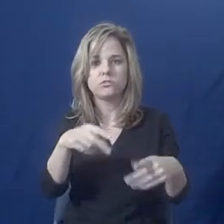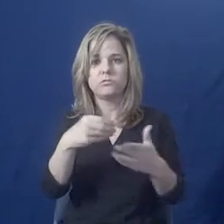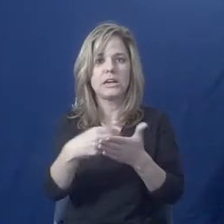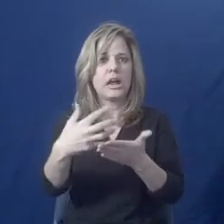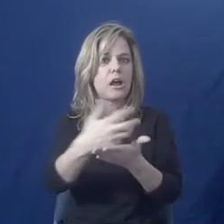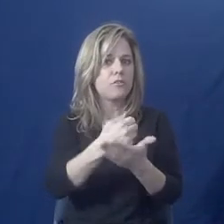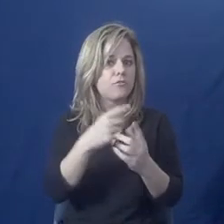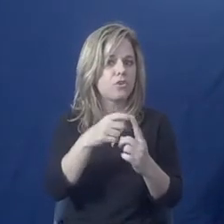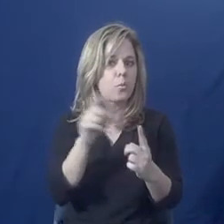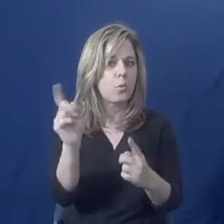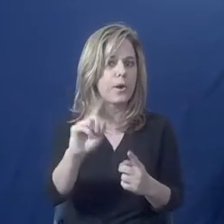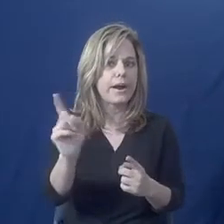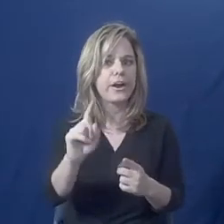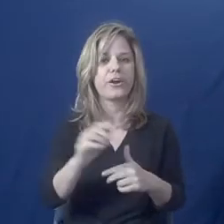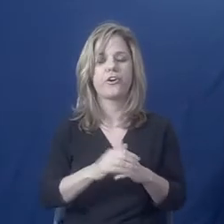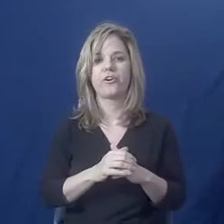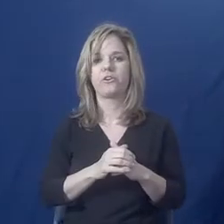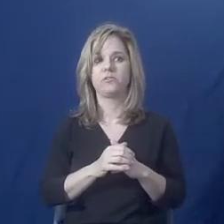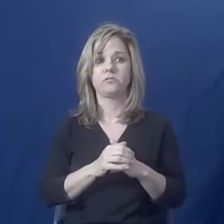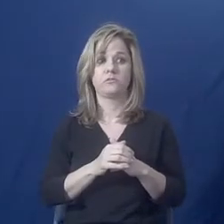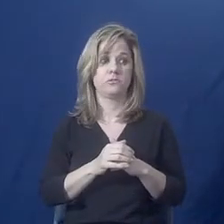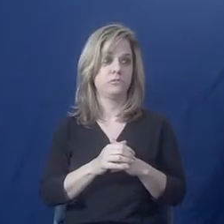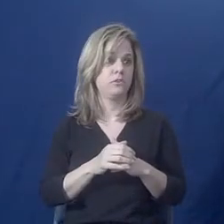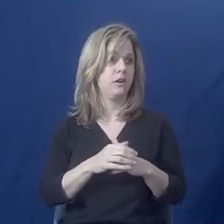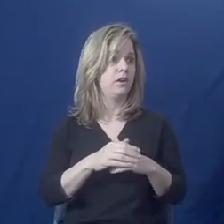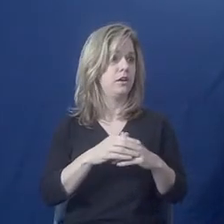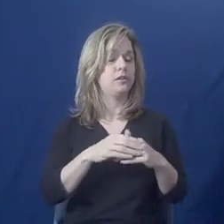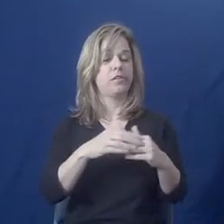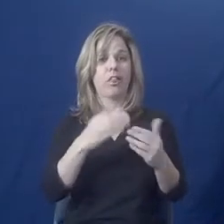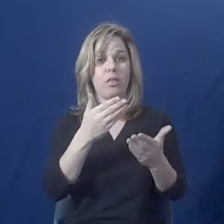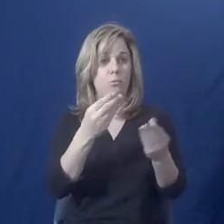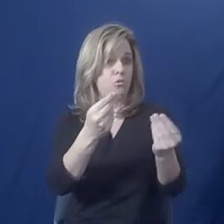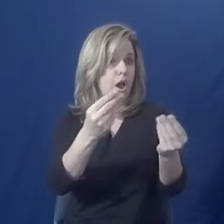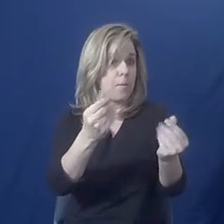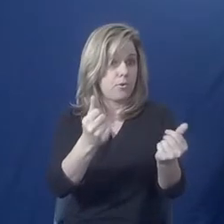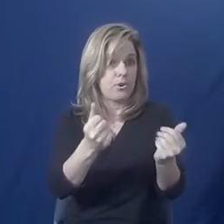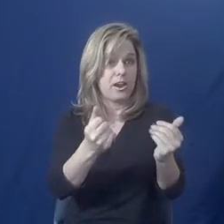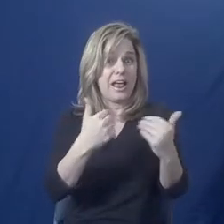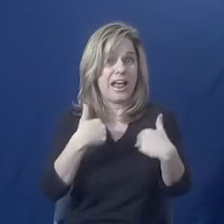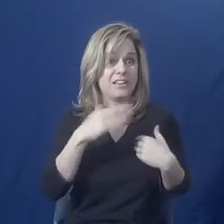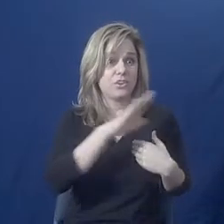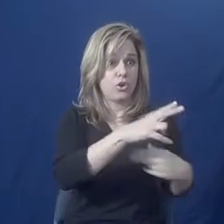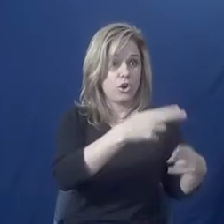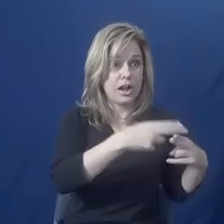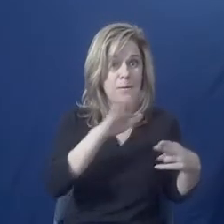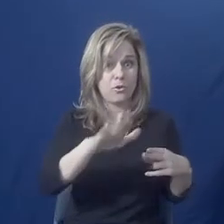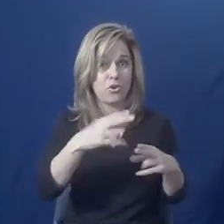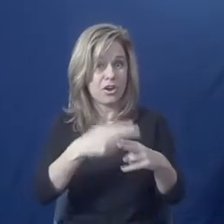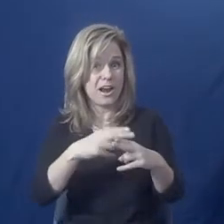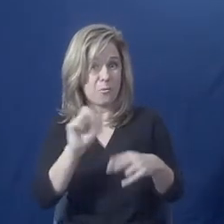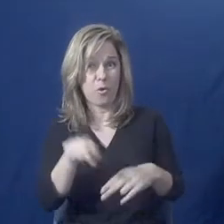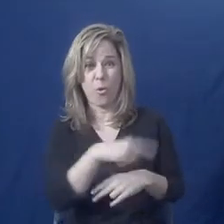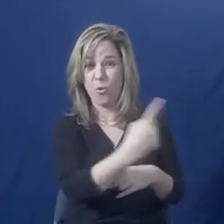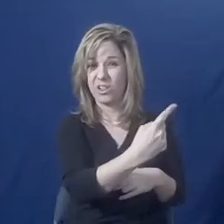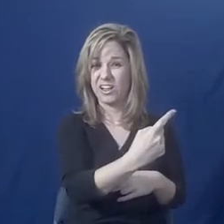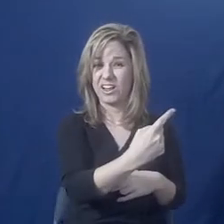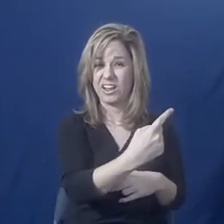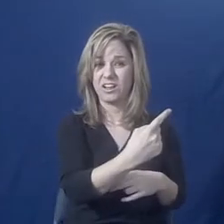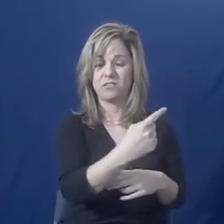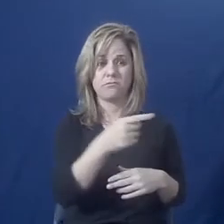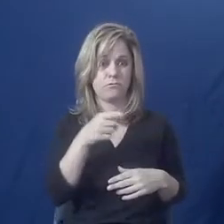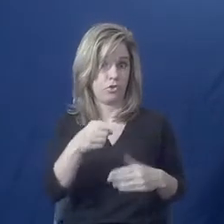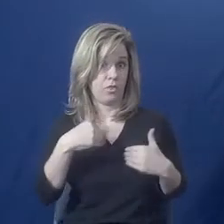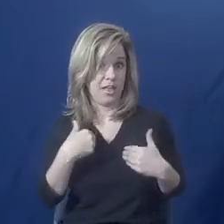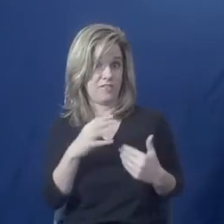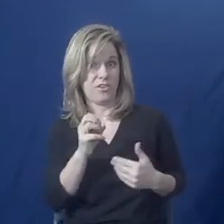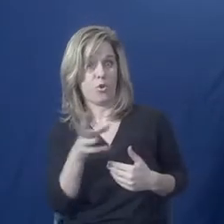Does everything in both of your names? Do you have any money of your own? Do you rely